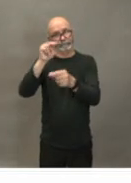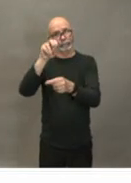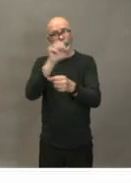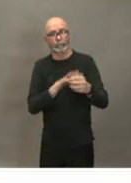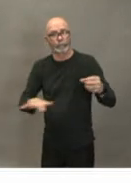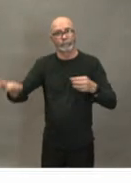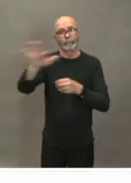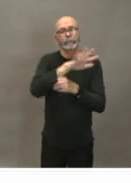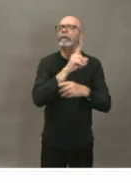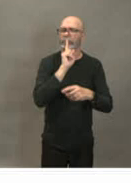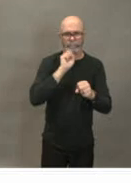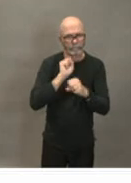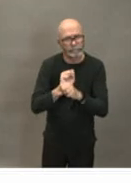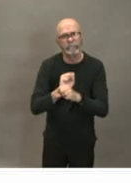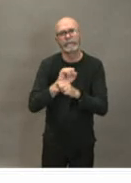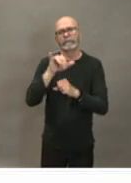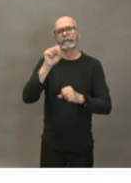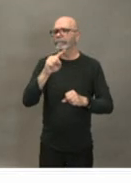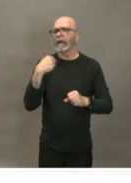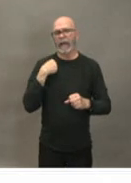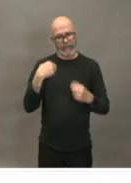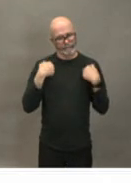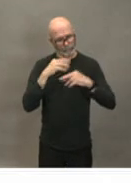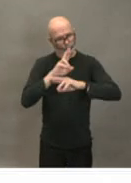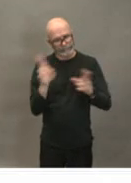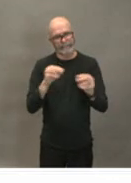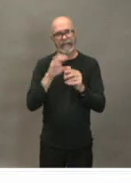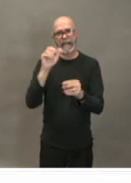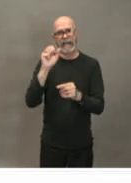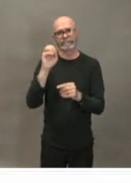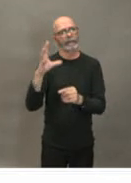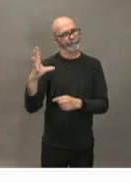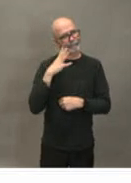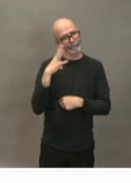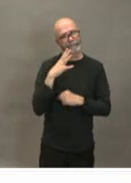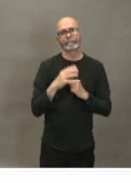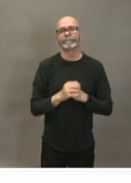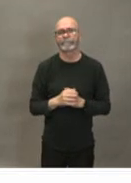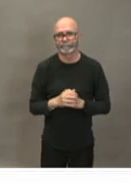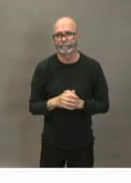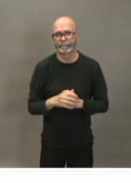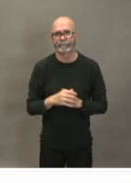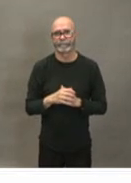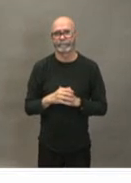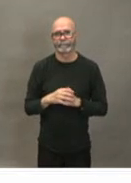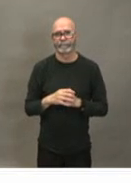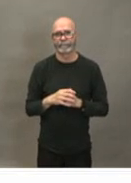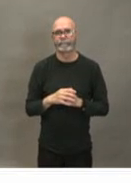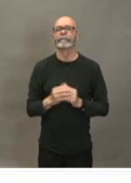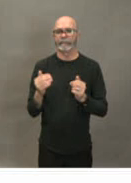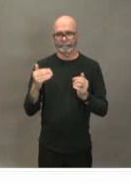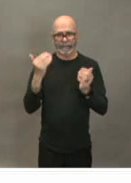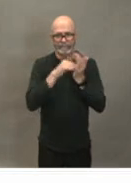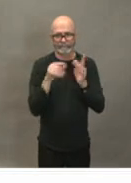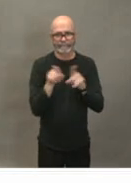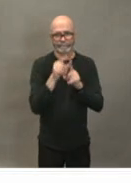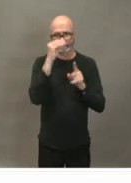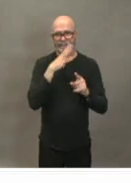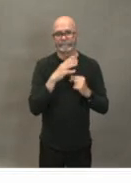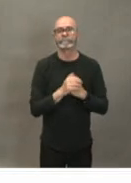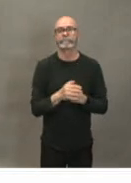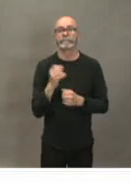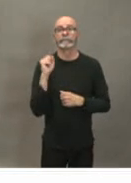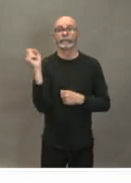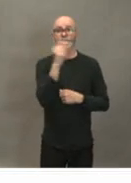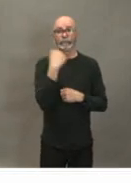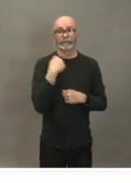a confirmation of a case suffice it to say unless the public hears it from you there